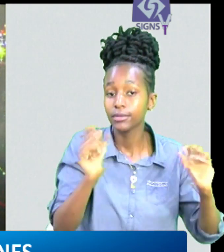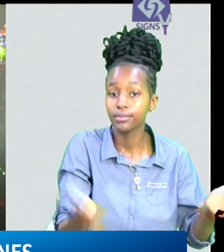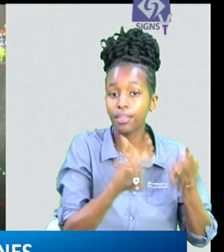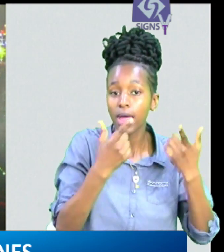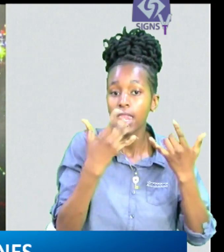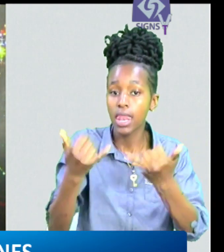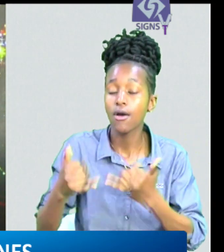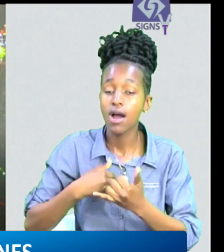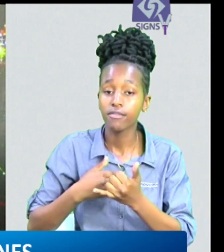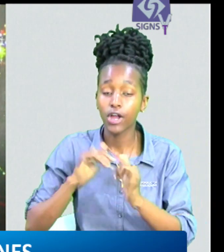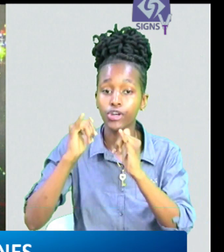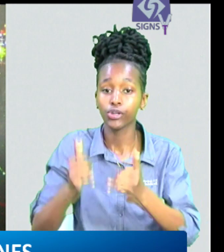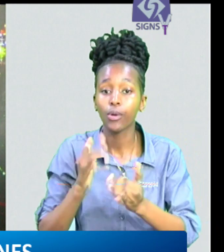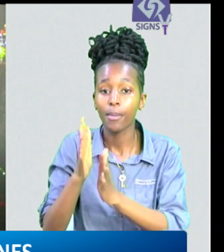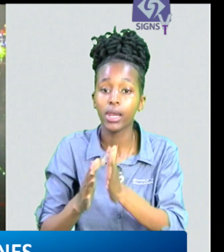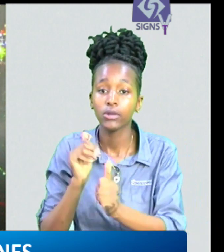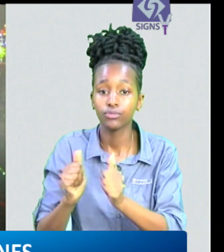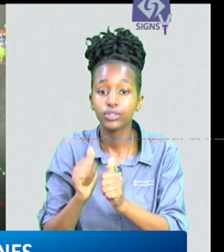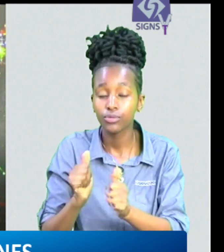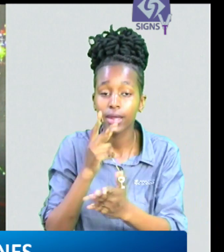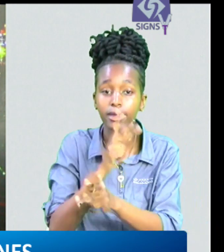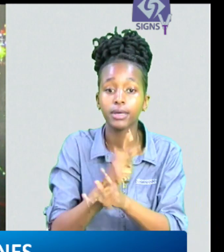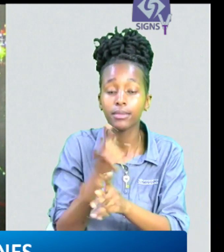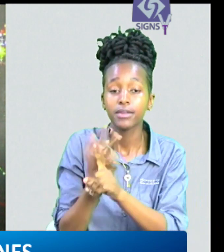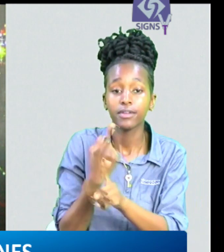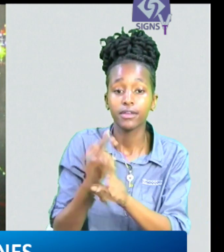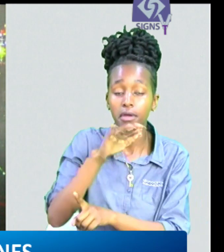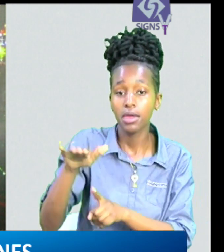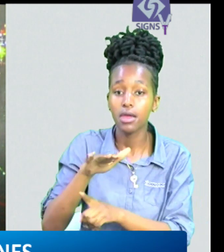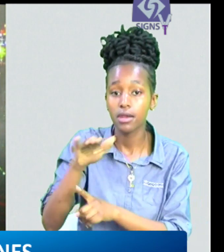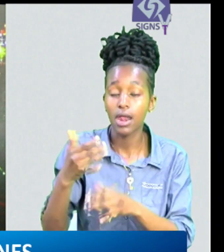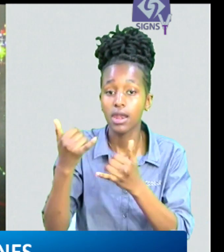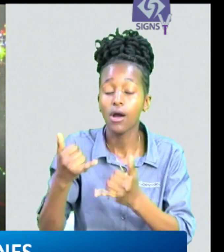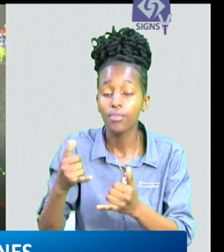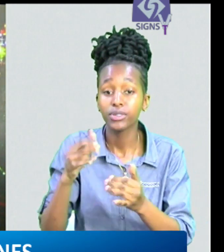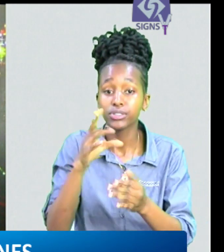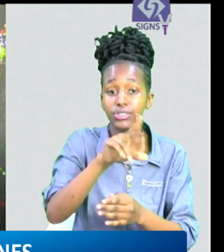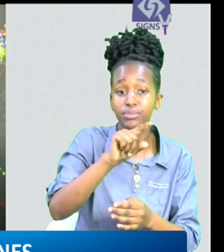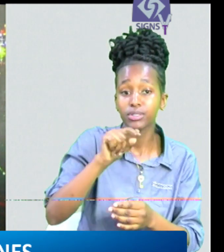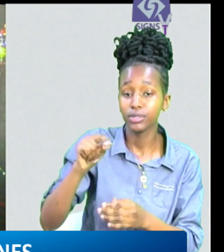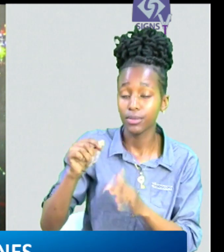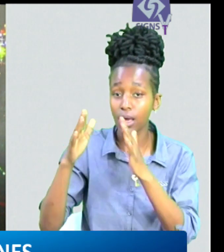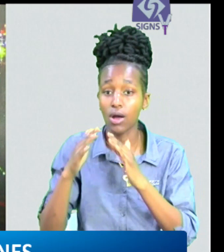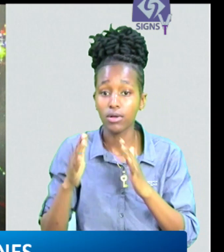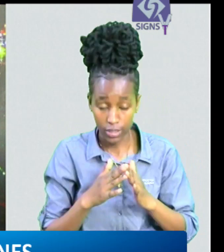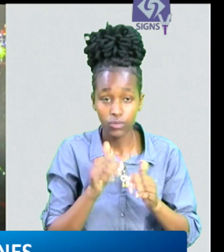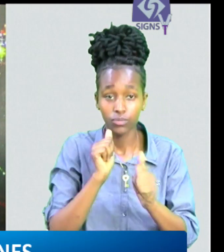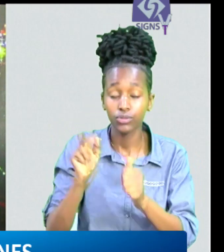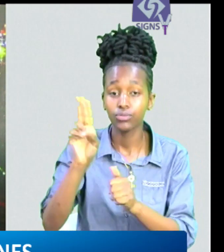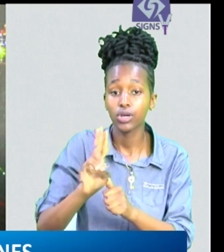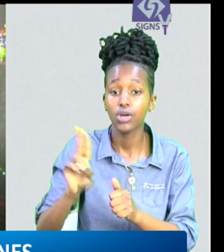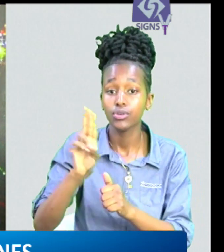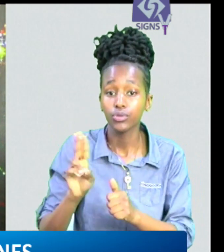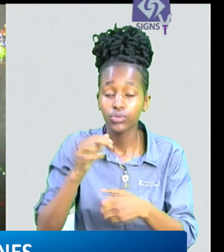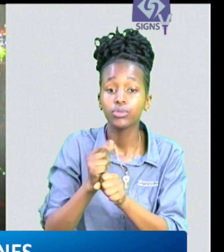launched to cater to informal urban settlements and the affordable housing project and be among beneficiaries of the